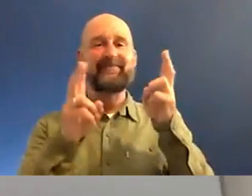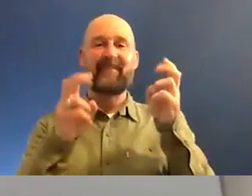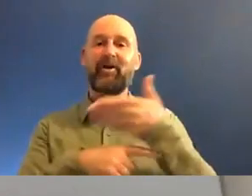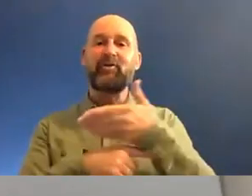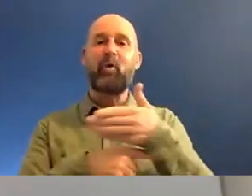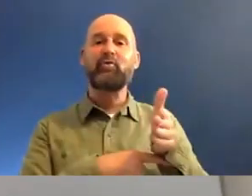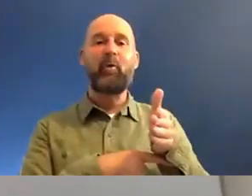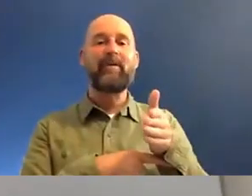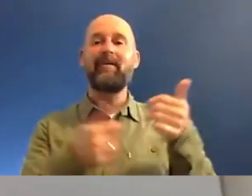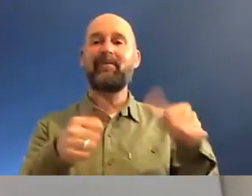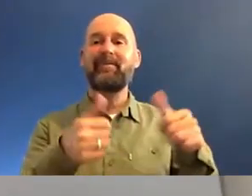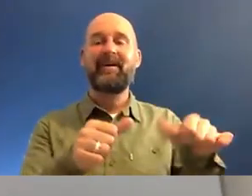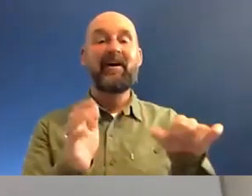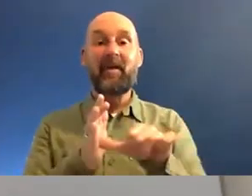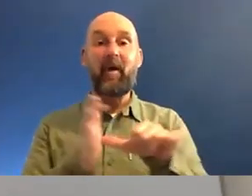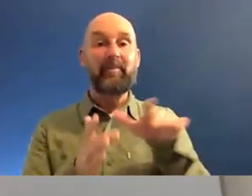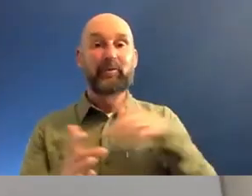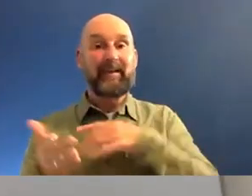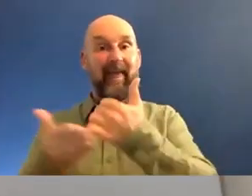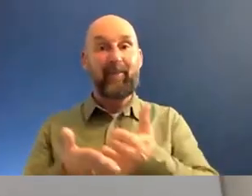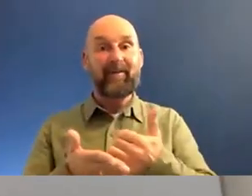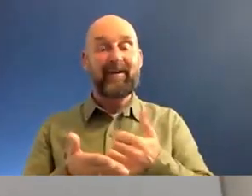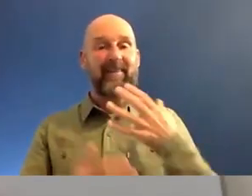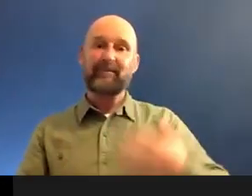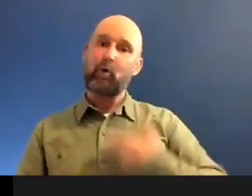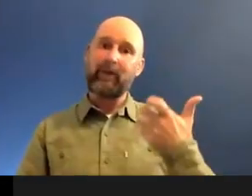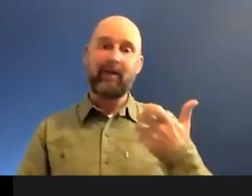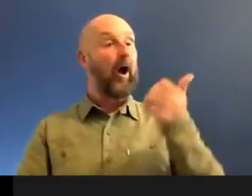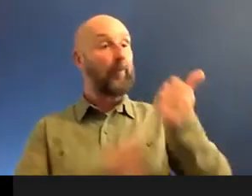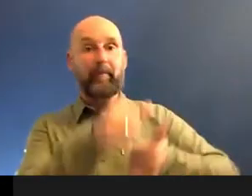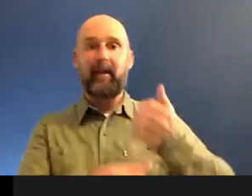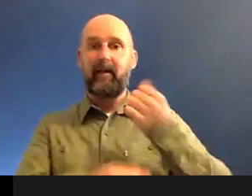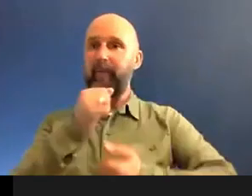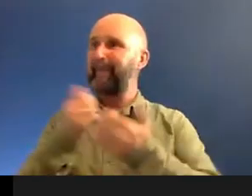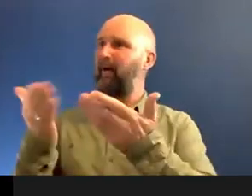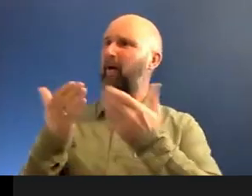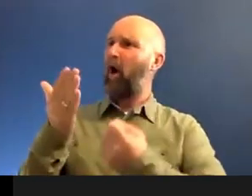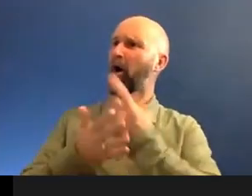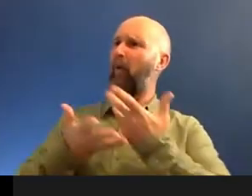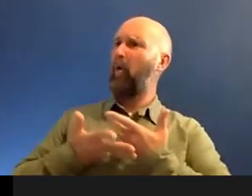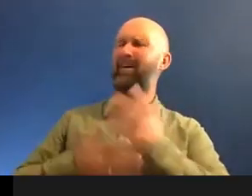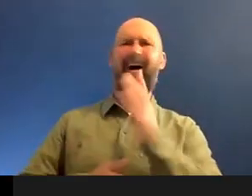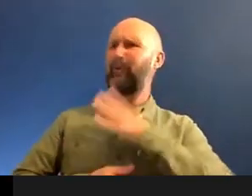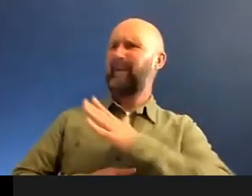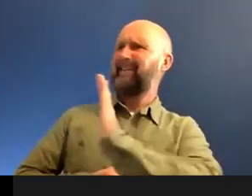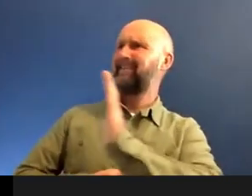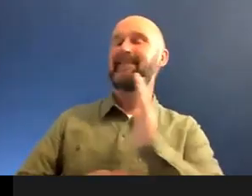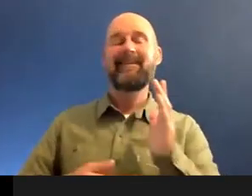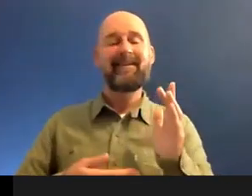And ironically, you wouldn't need the doors to open, which is the annoying bit. Exactly. But on the flip side of that,